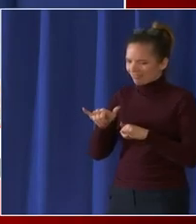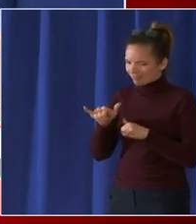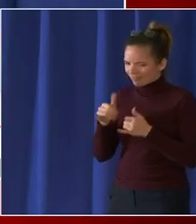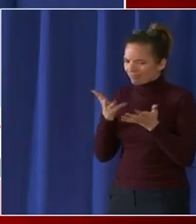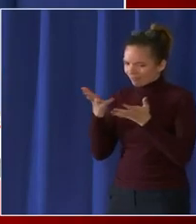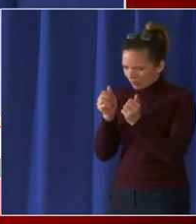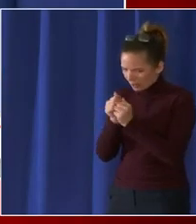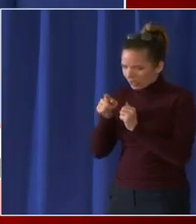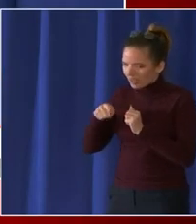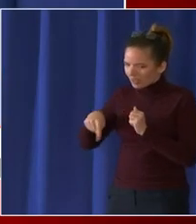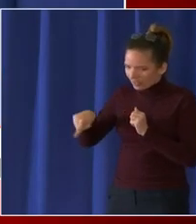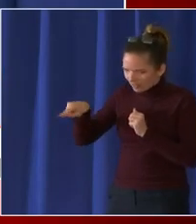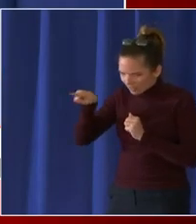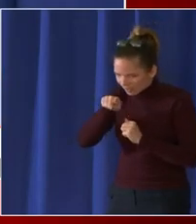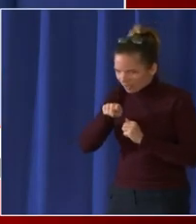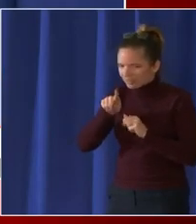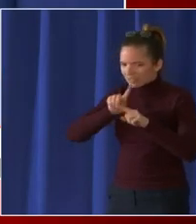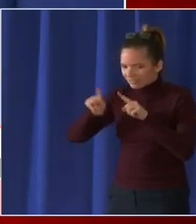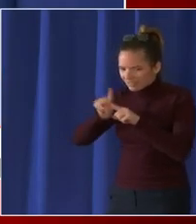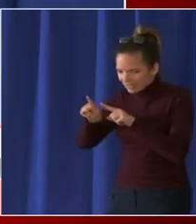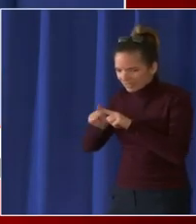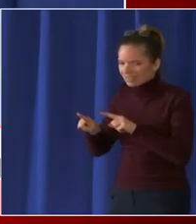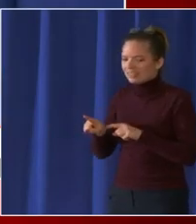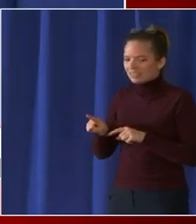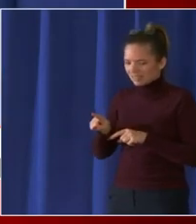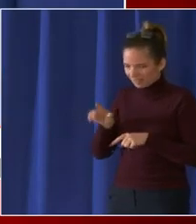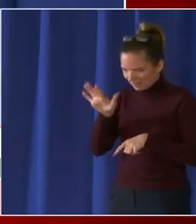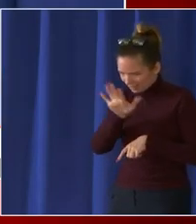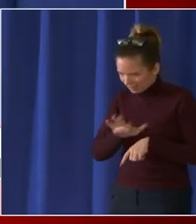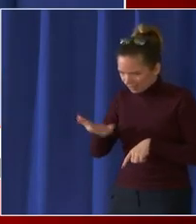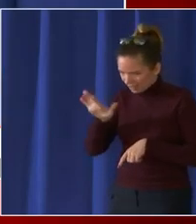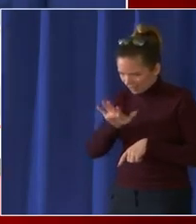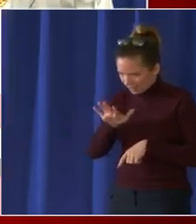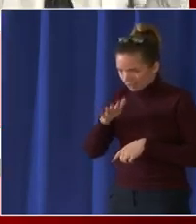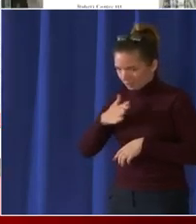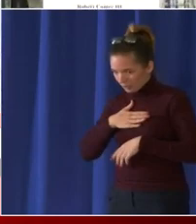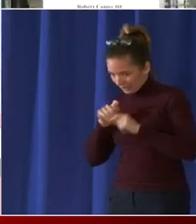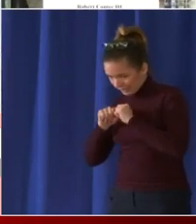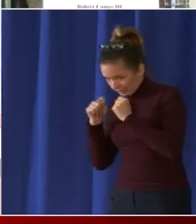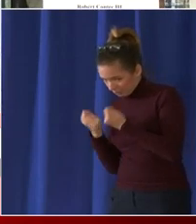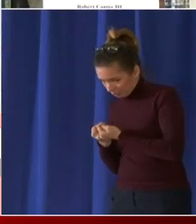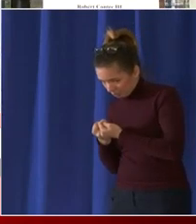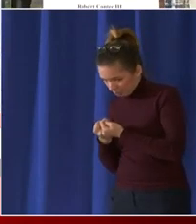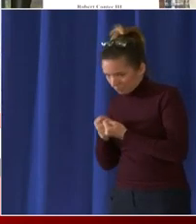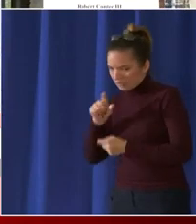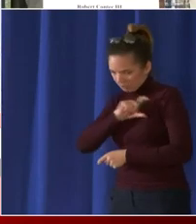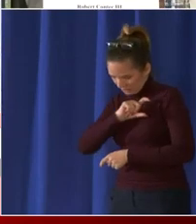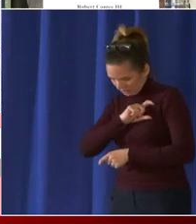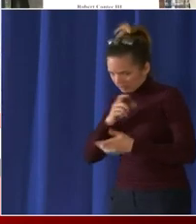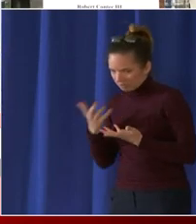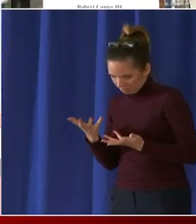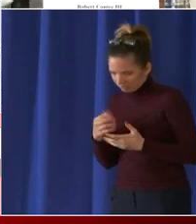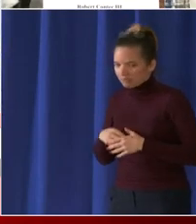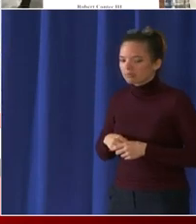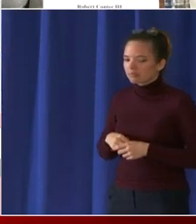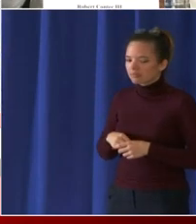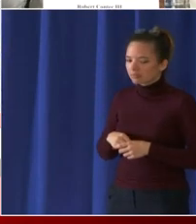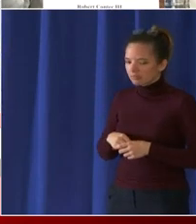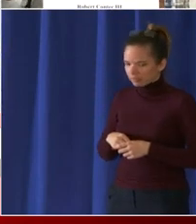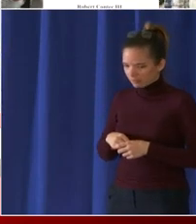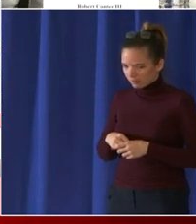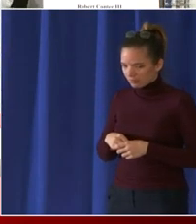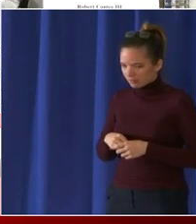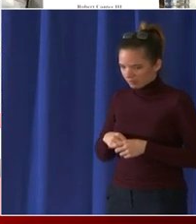people who were involved in things that were happening you know my team members i mean at that point you know these team